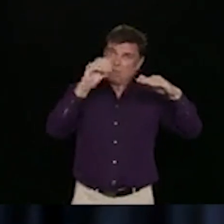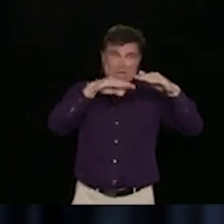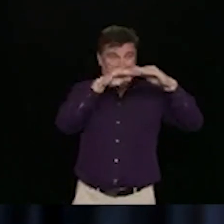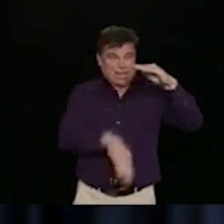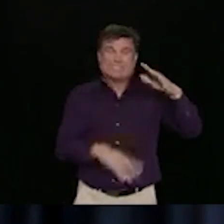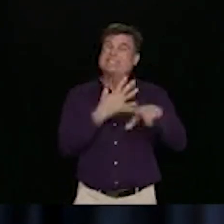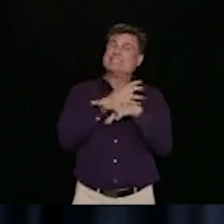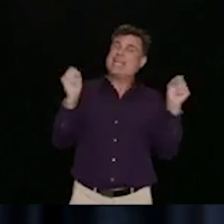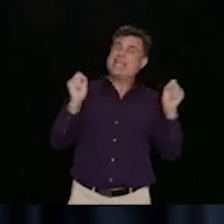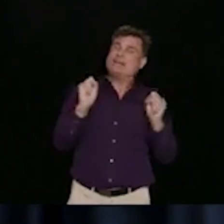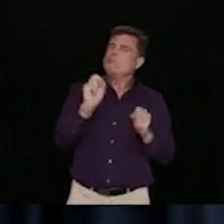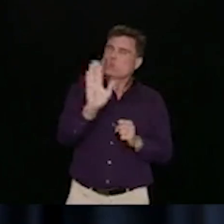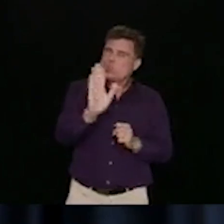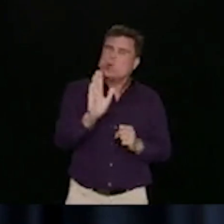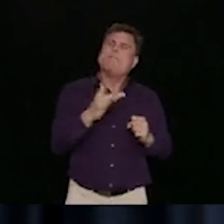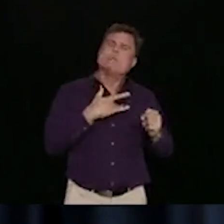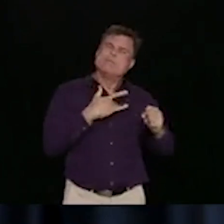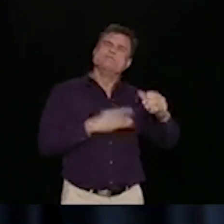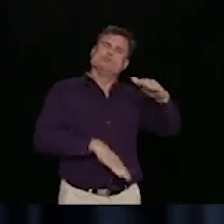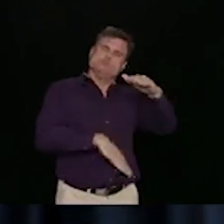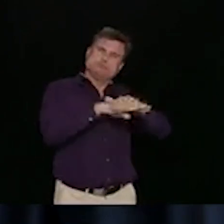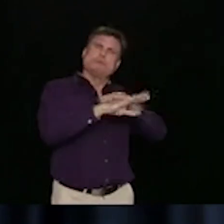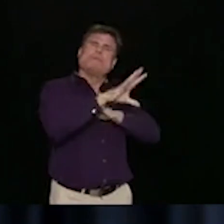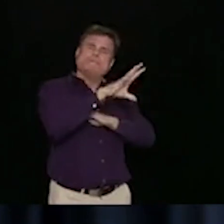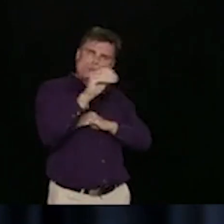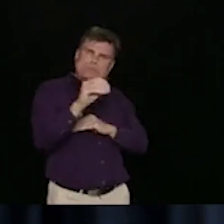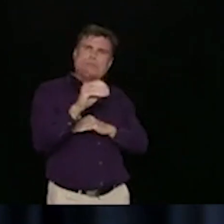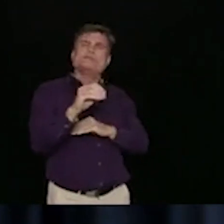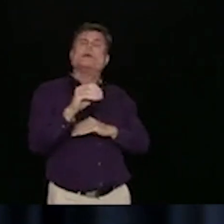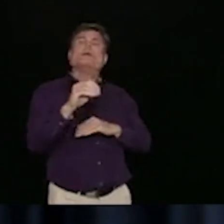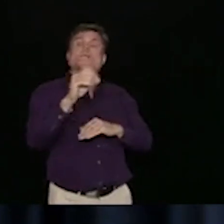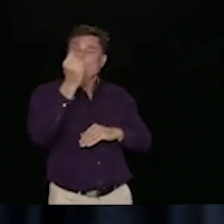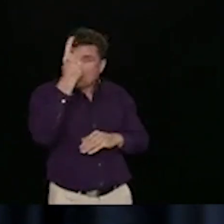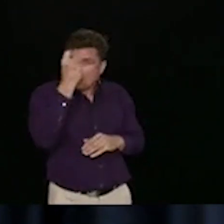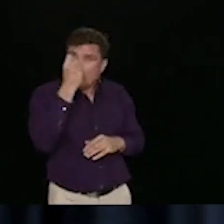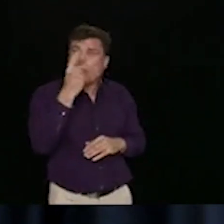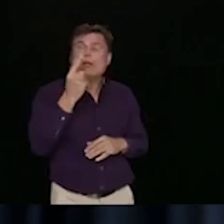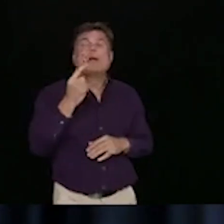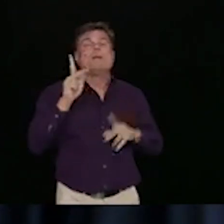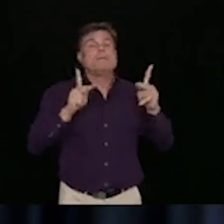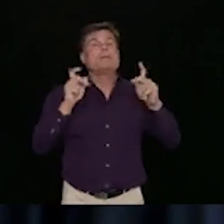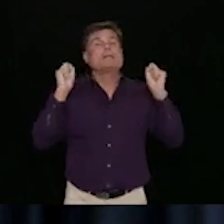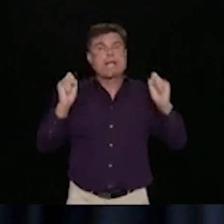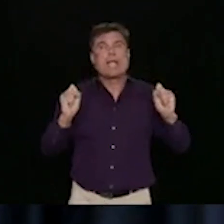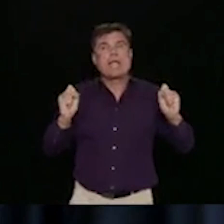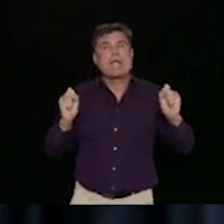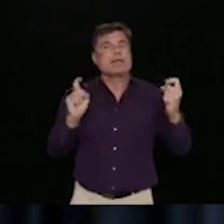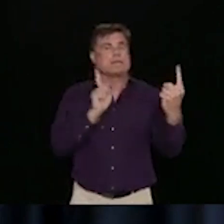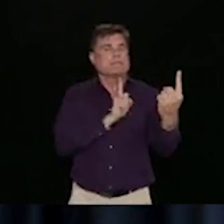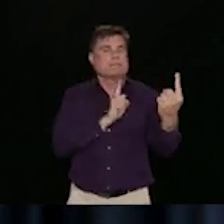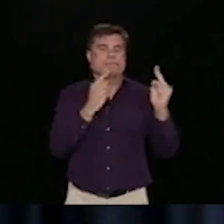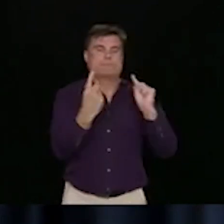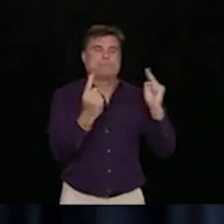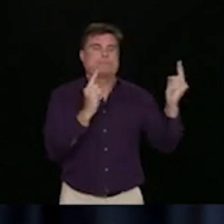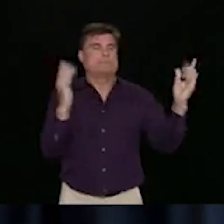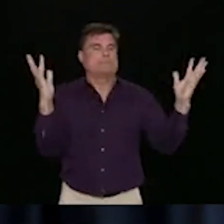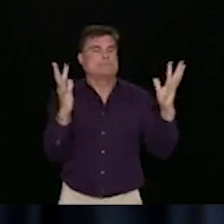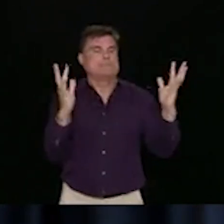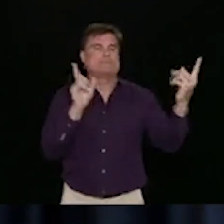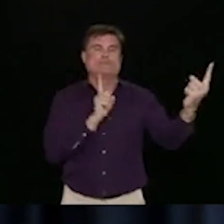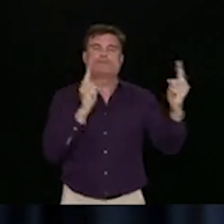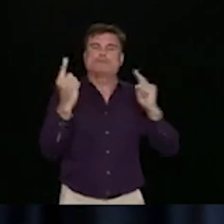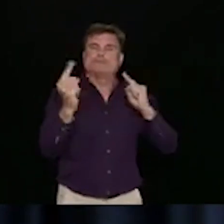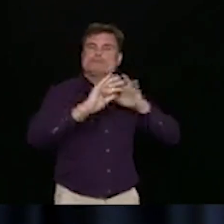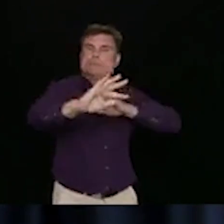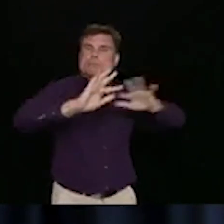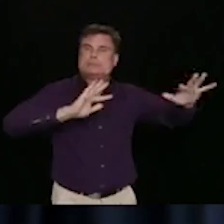a number where you can maintain physical distancing as much as possible in many situations. So we have no plans on changing that.